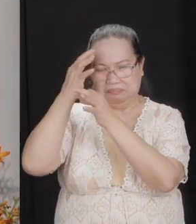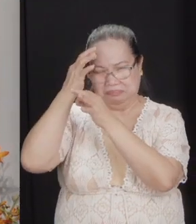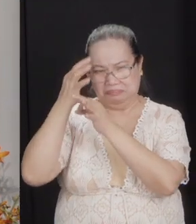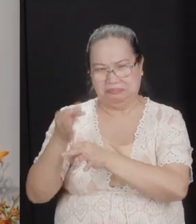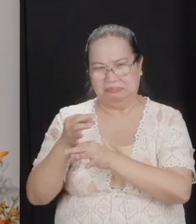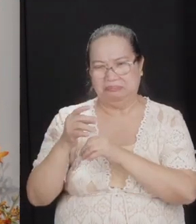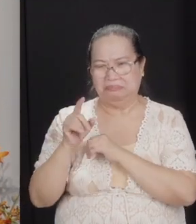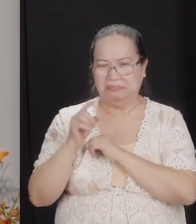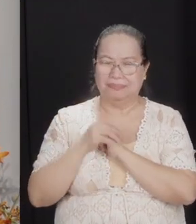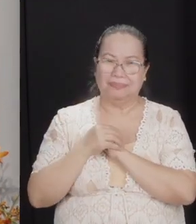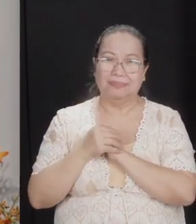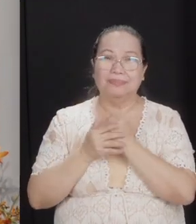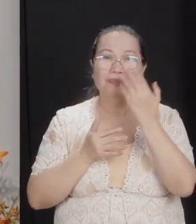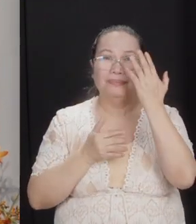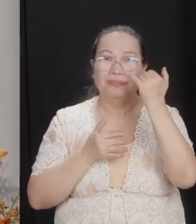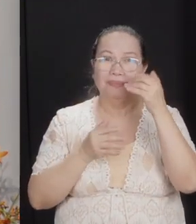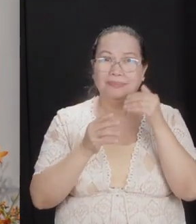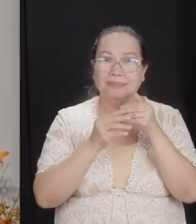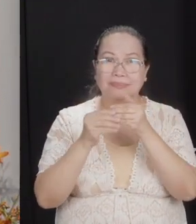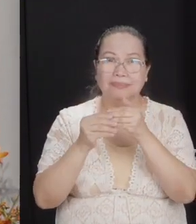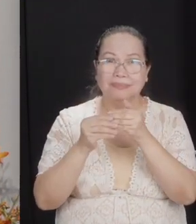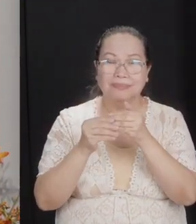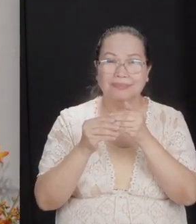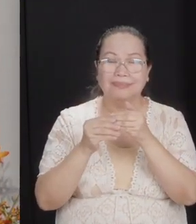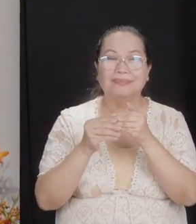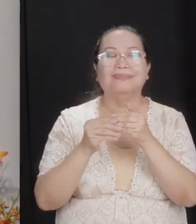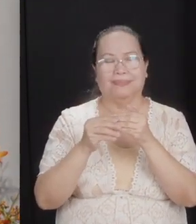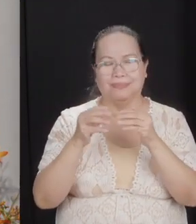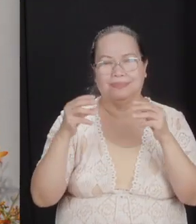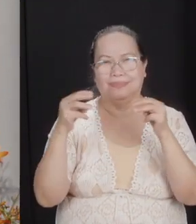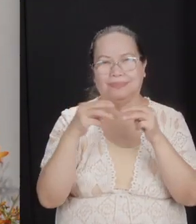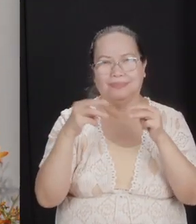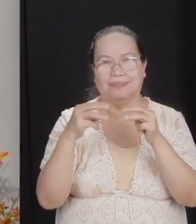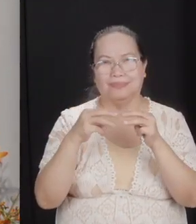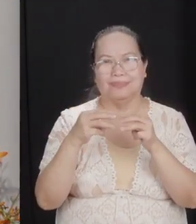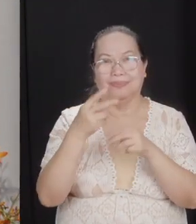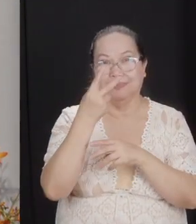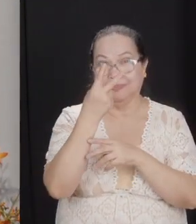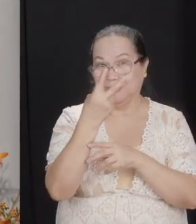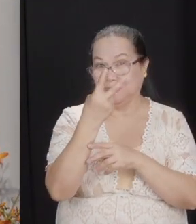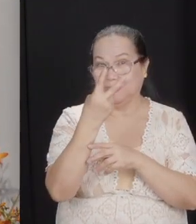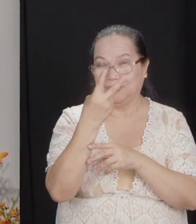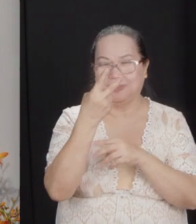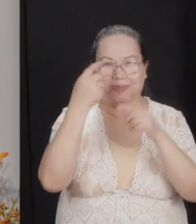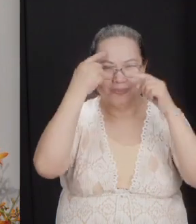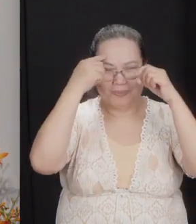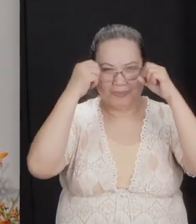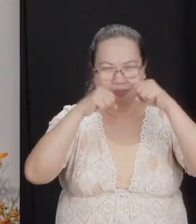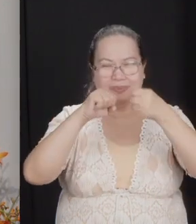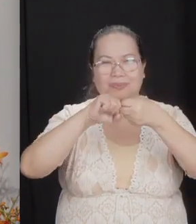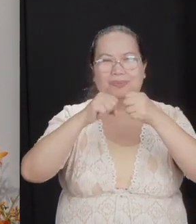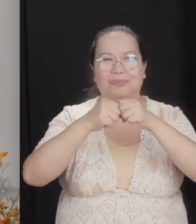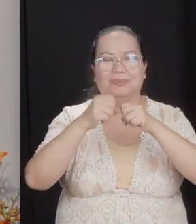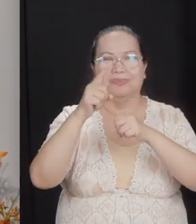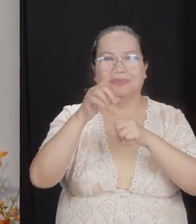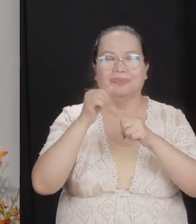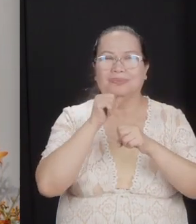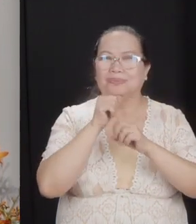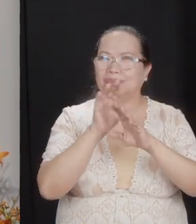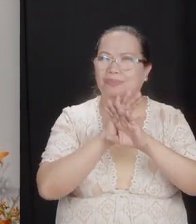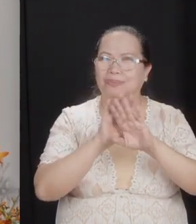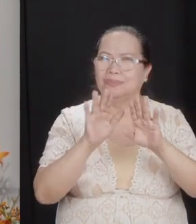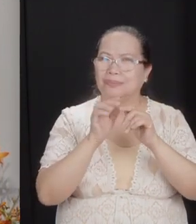Now, why did this lead to civil war? Because it takes two to tango. What was the other part? The unhealthy